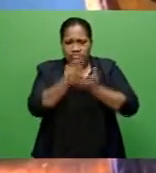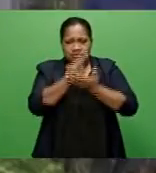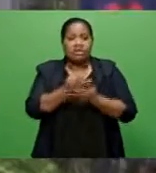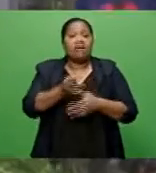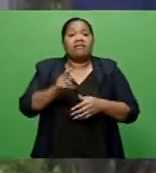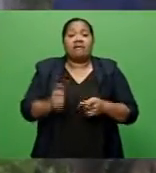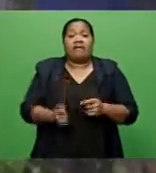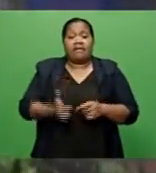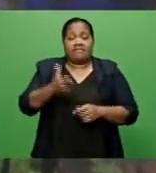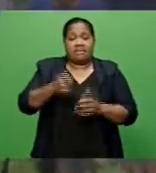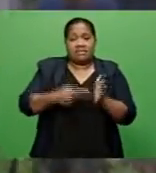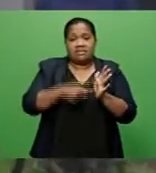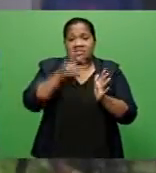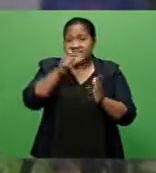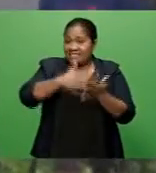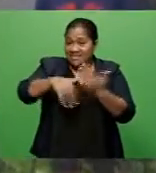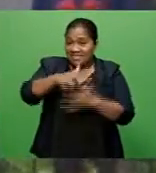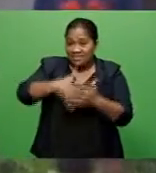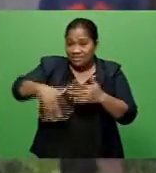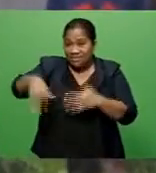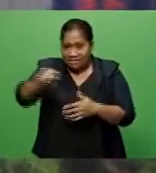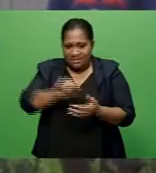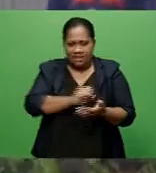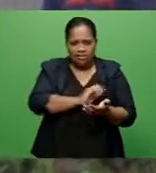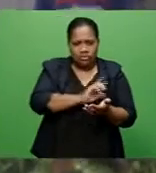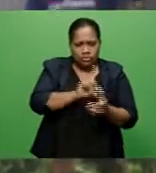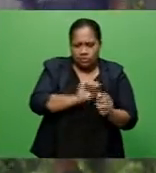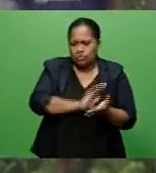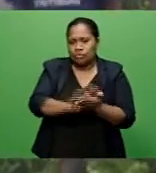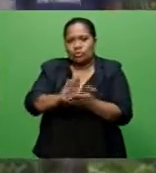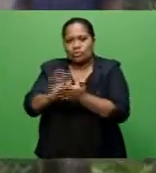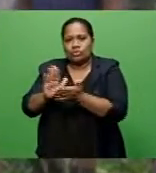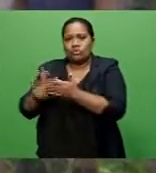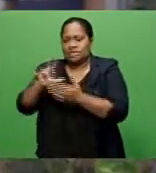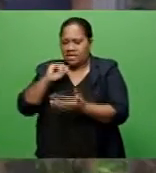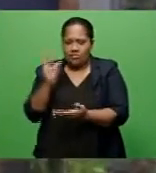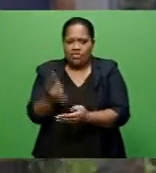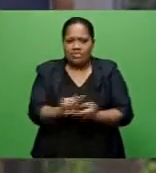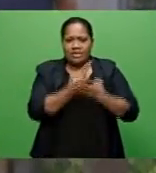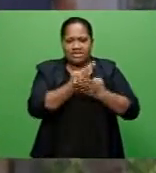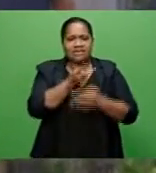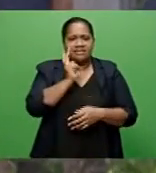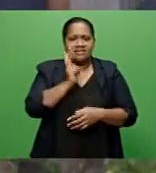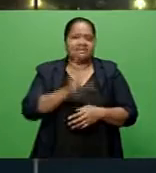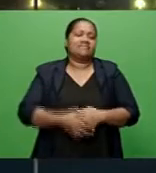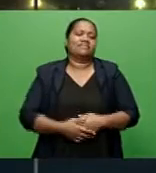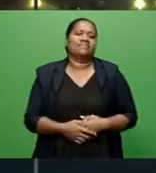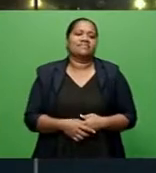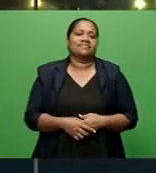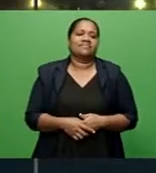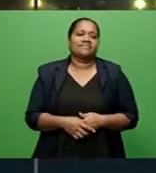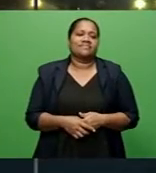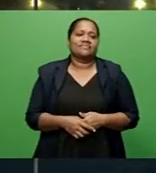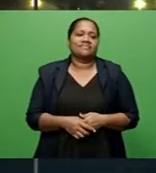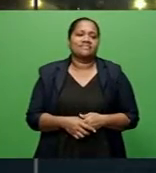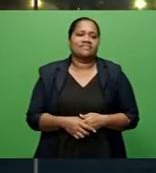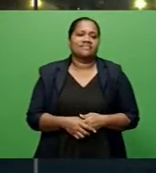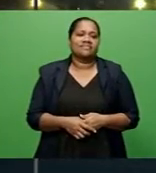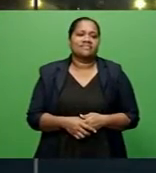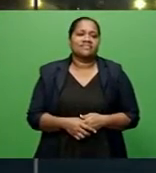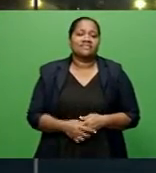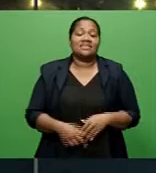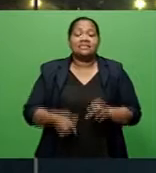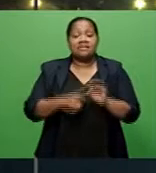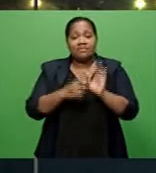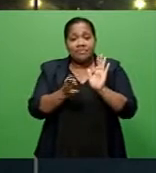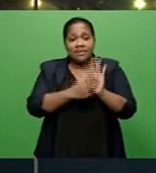whatever resources they have to sustain them. Chosaya Nanunga, FBC News. The Minister of